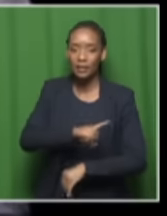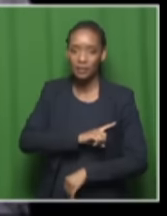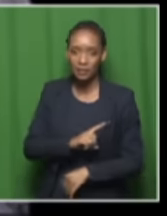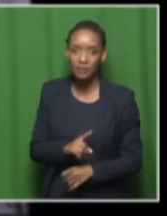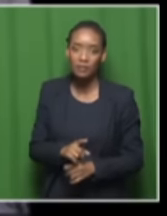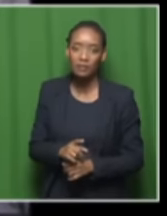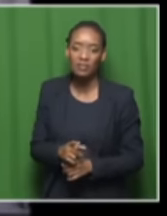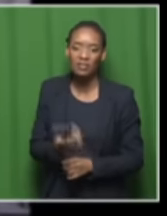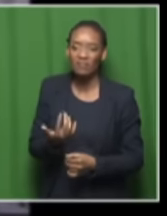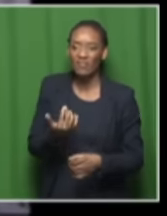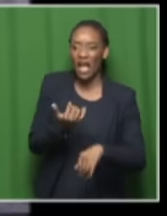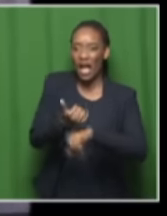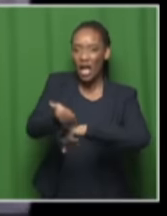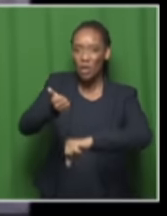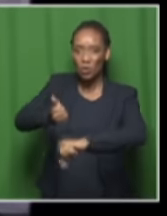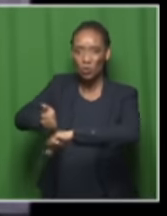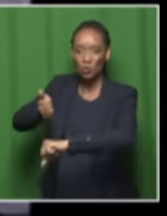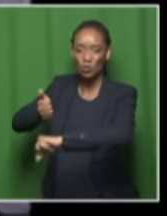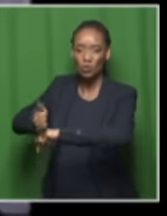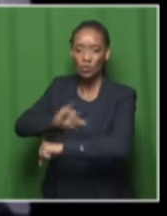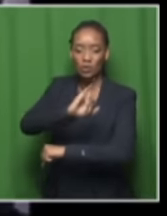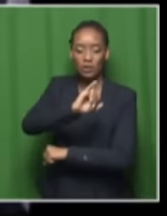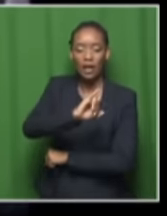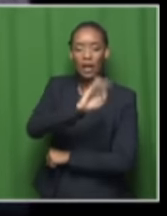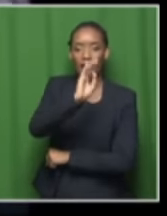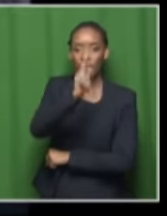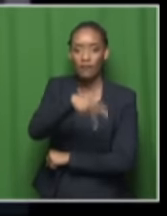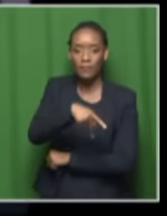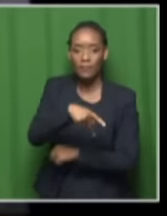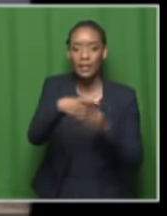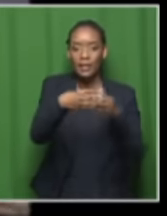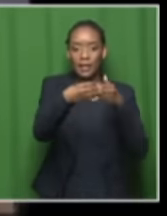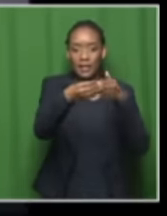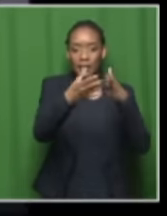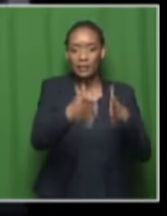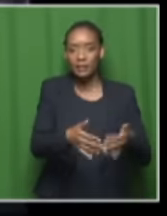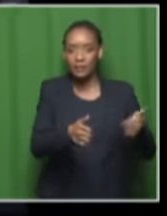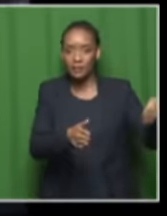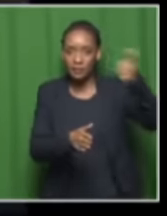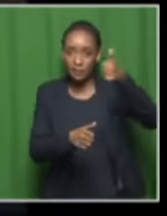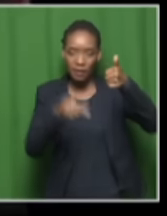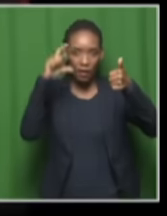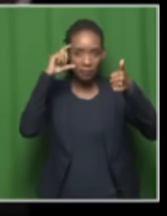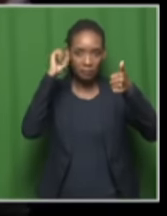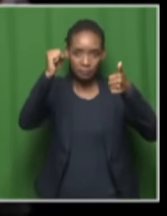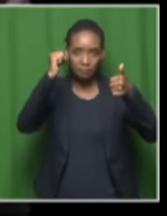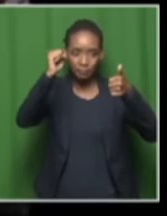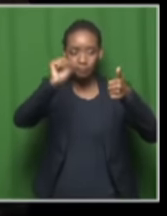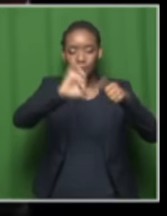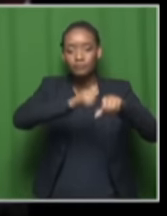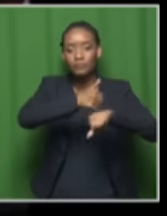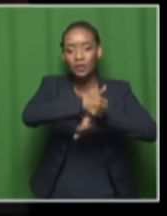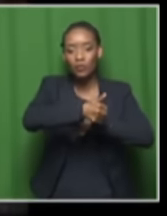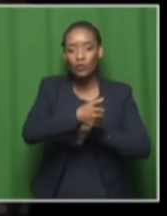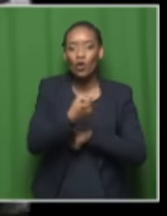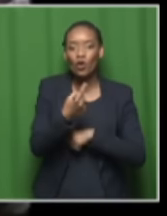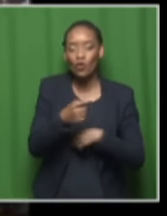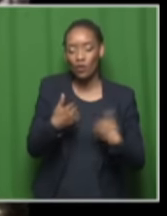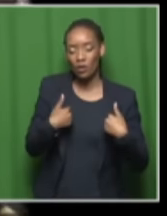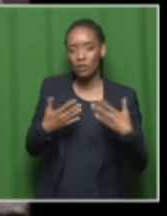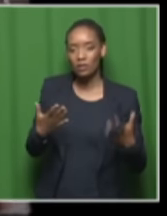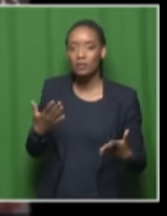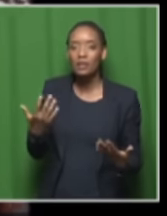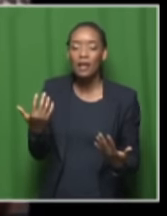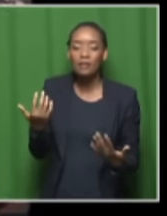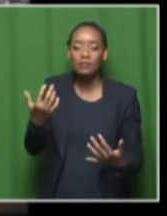fingers being pointed at the ifp and its leader prince mangosutu butelezi for the violence in the run-up